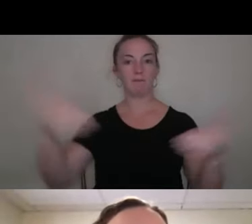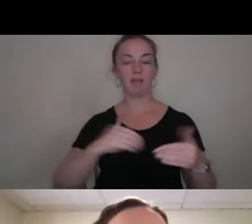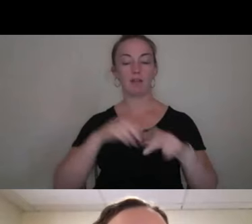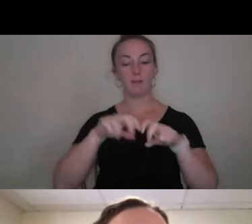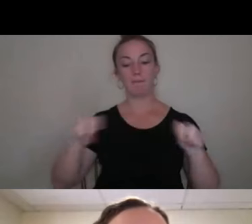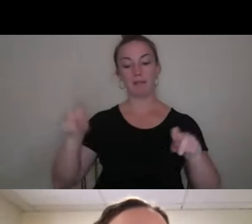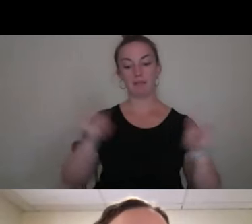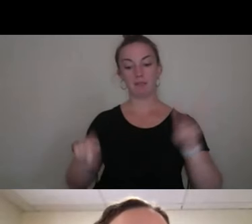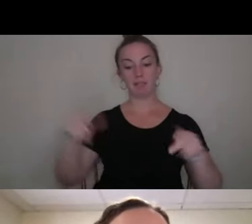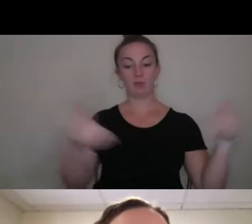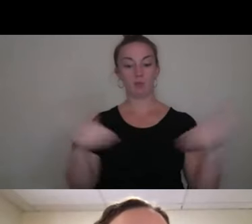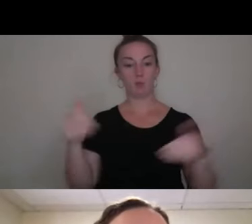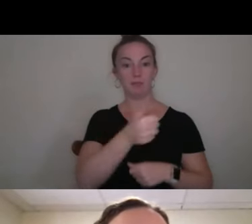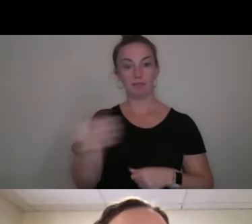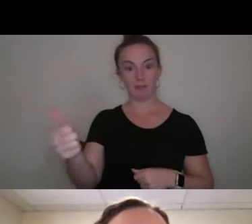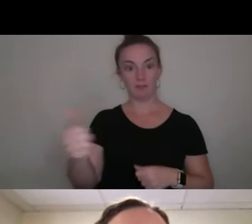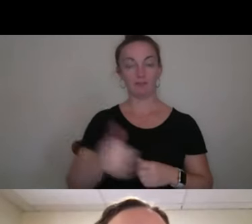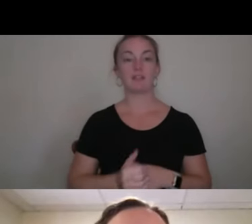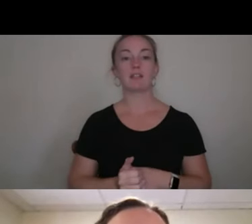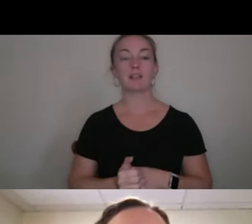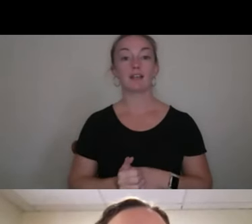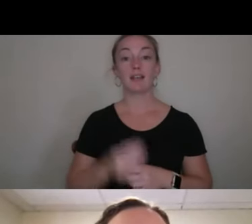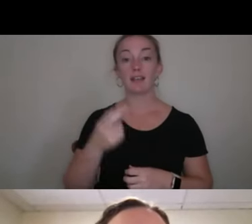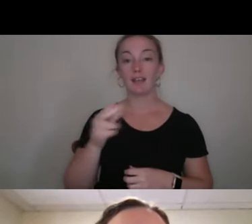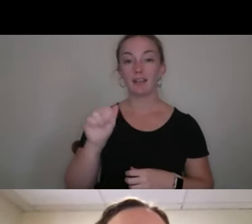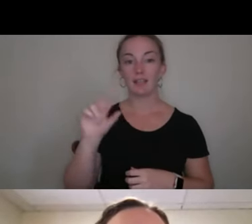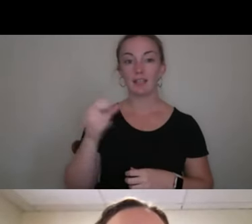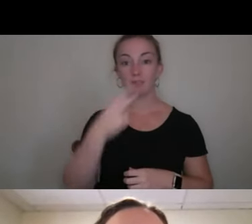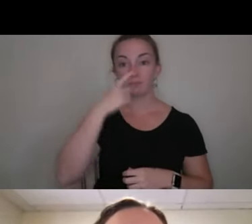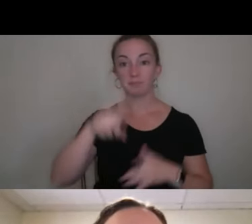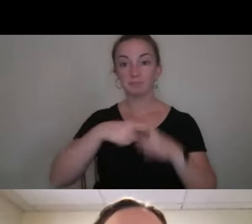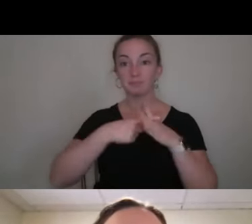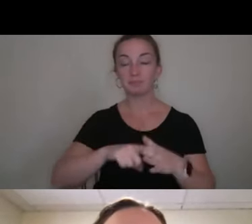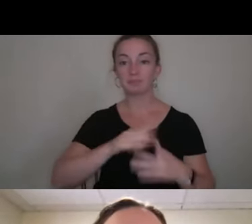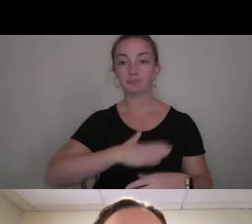to introduce themselves. Hannah, would you get started for us, please?